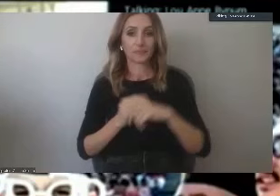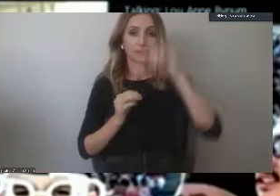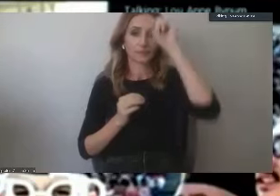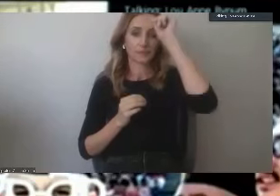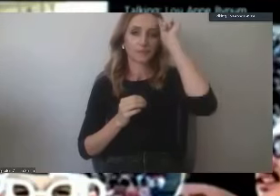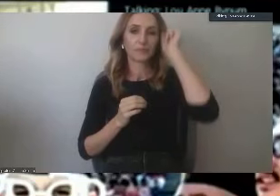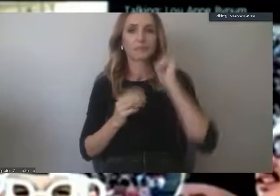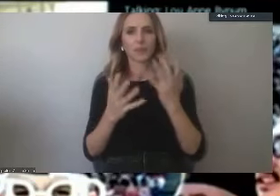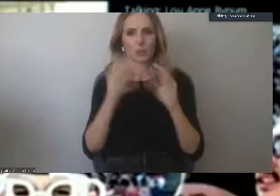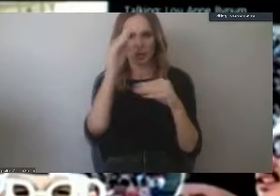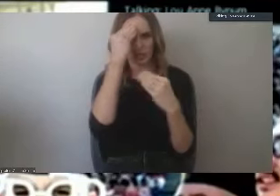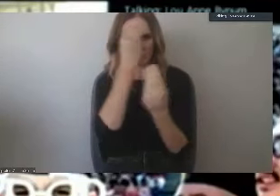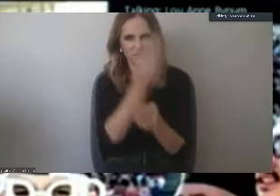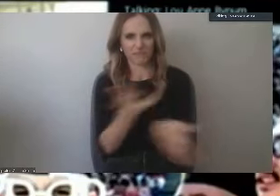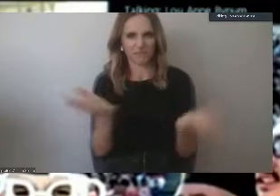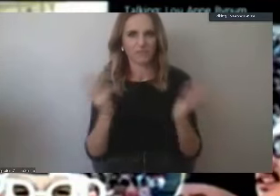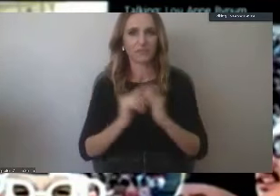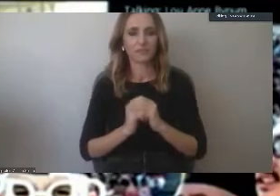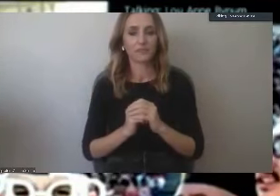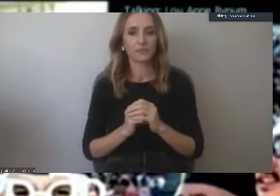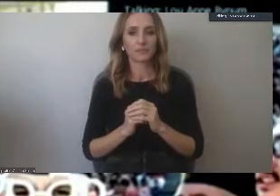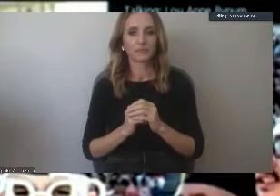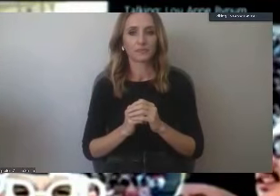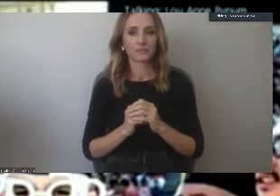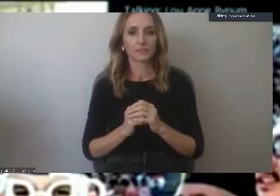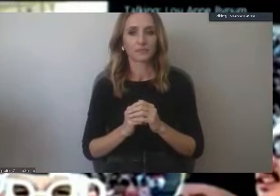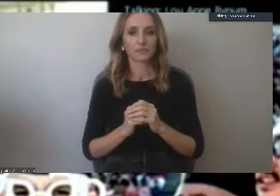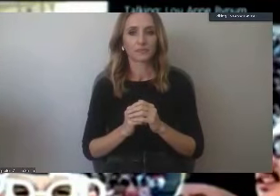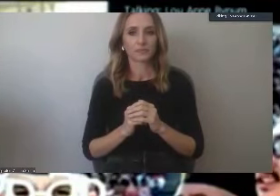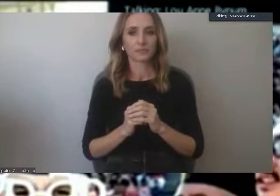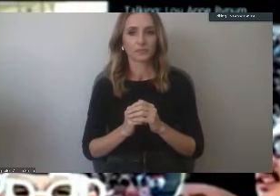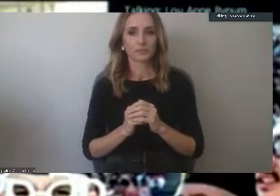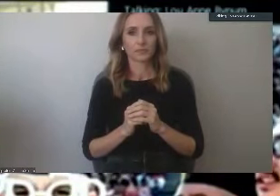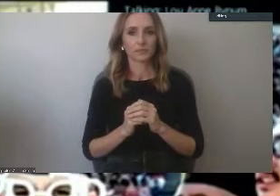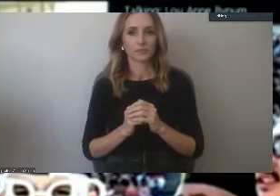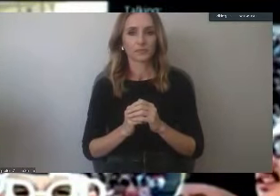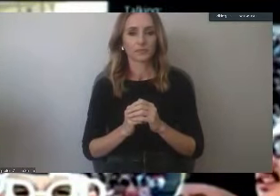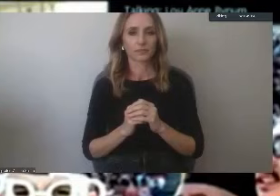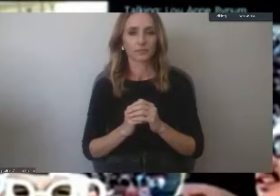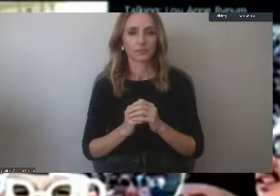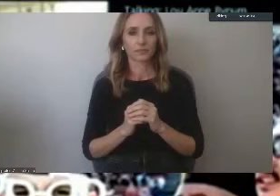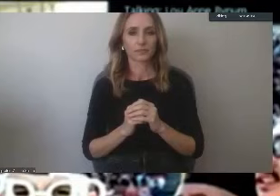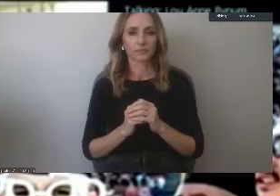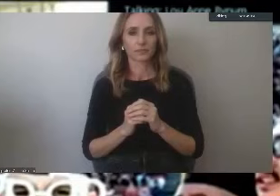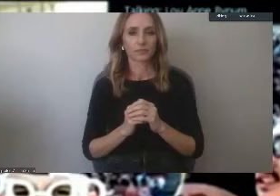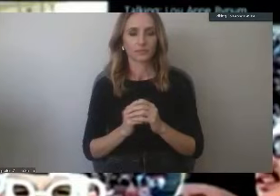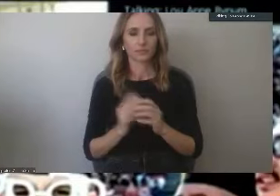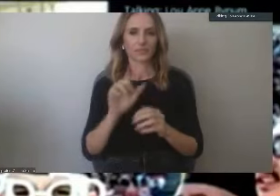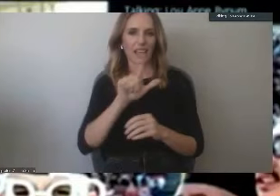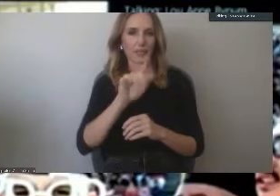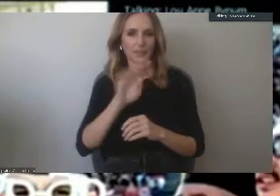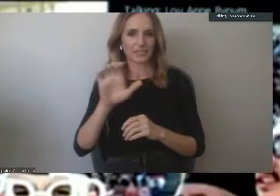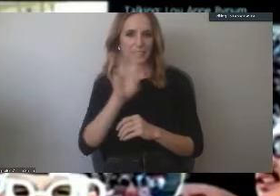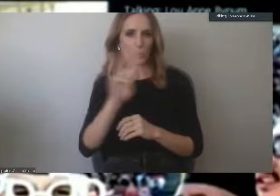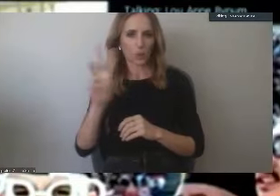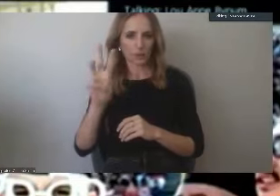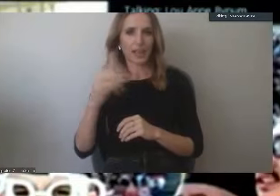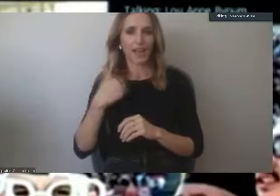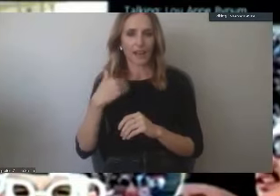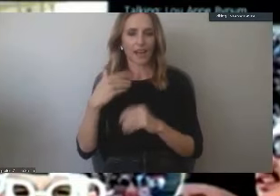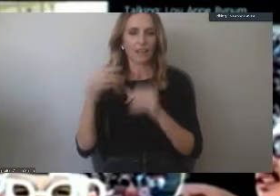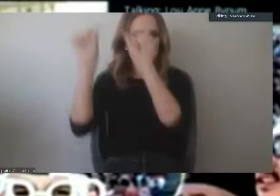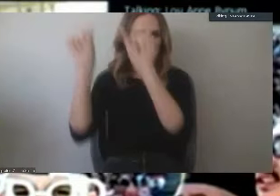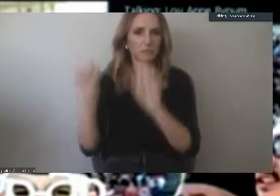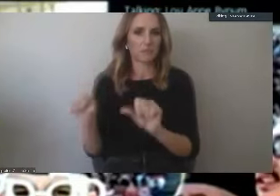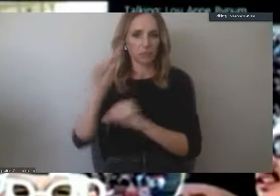just want to let you know also that the website will have questions. Some of you wondered, someone